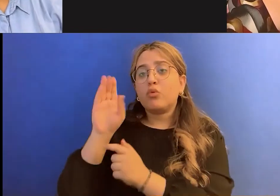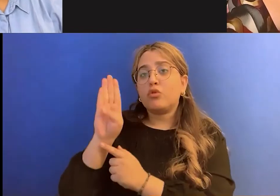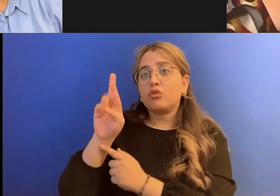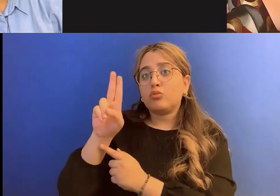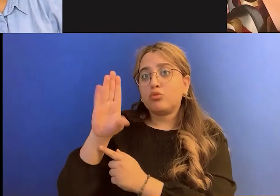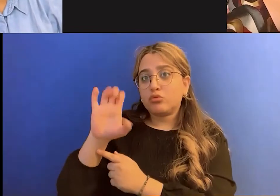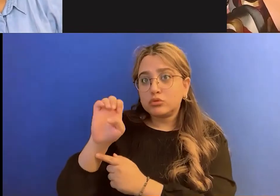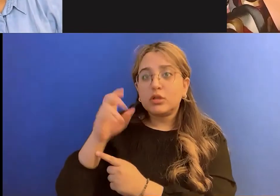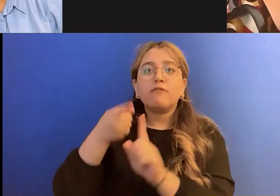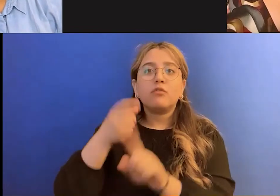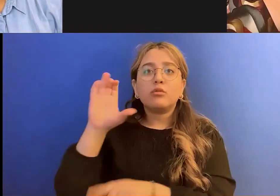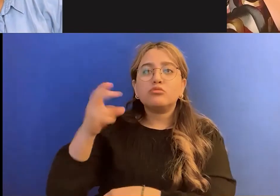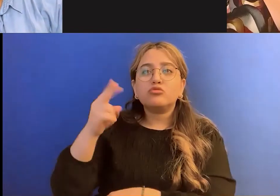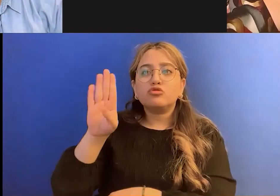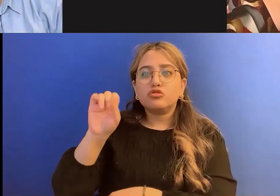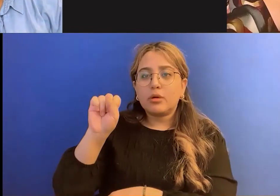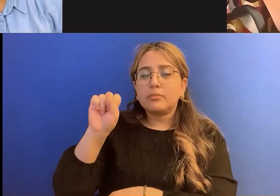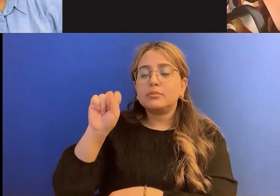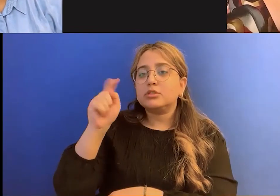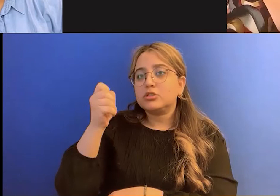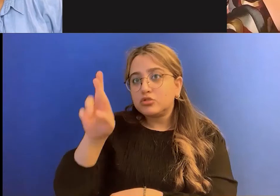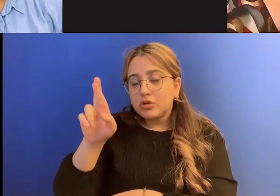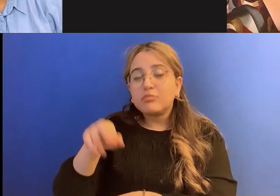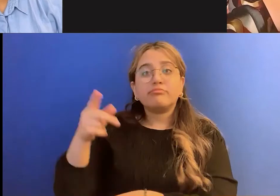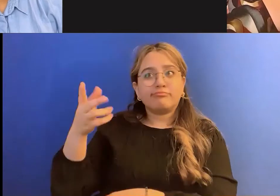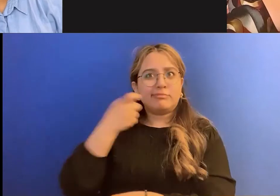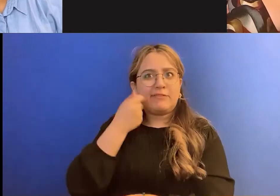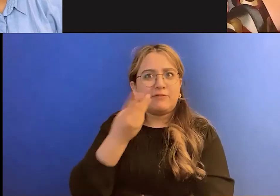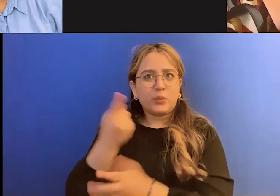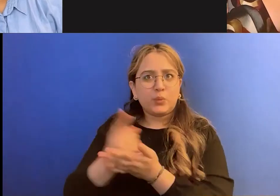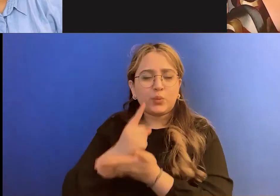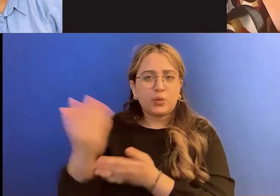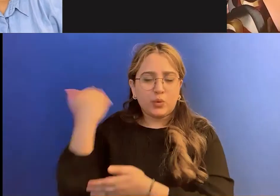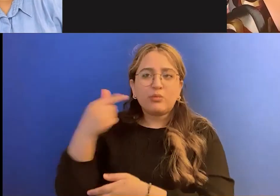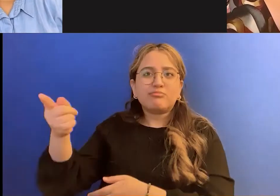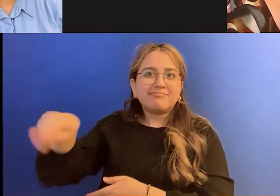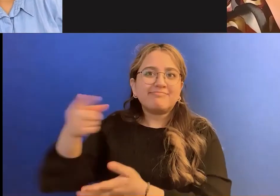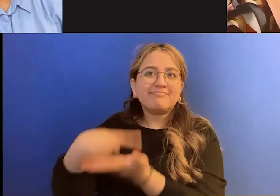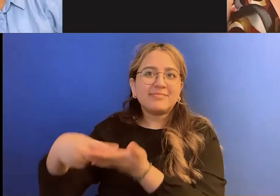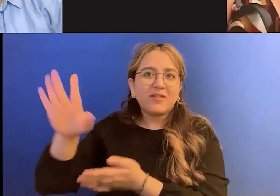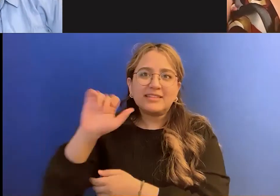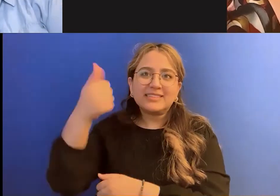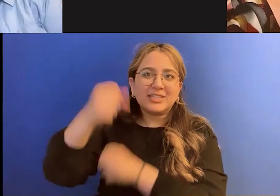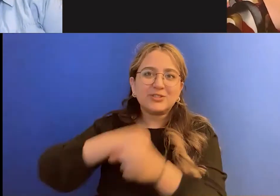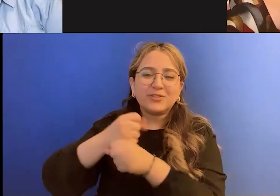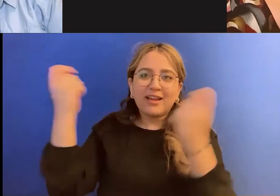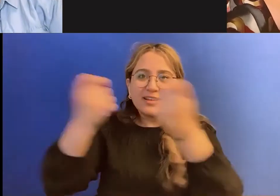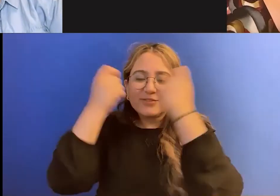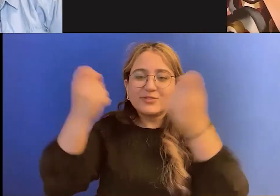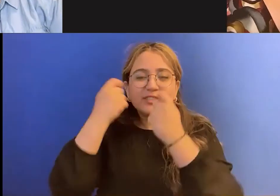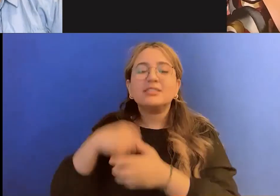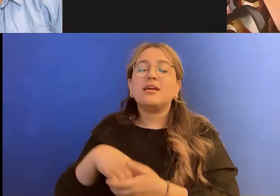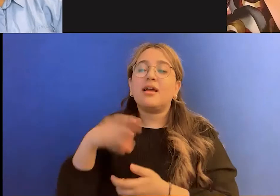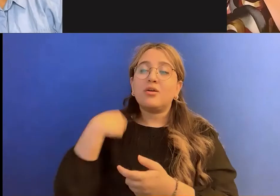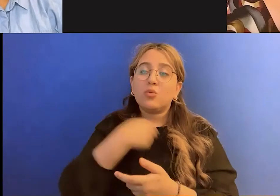ago, or a couple of weeks ago about their 10 year anniversary at Chubster. Uh, and we also featured photographer Spencer Pablo